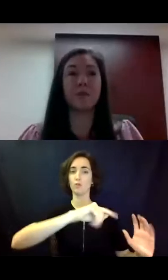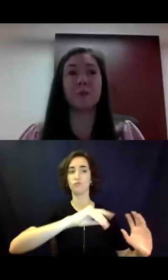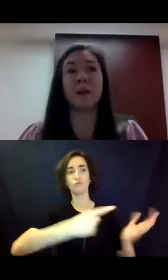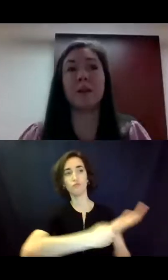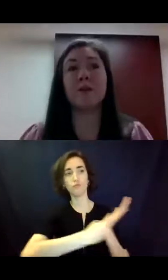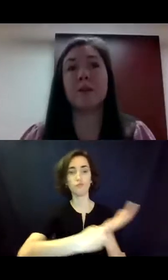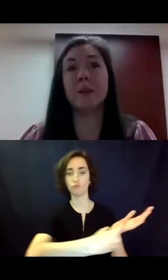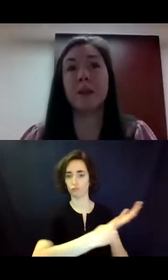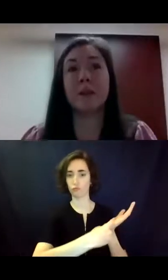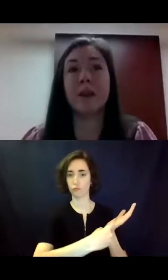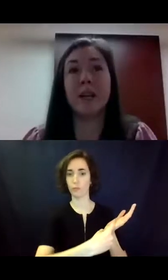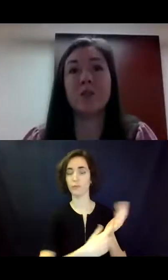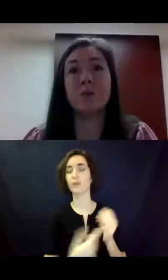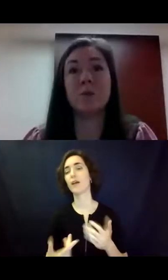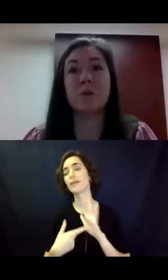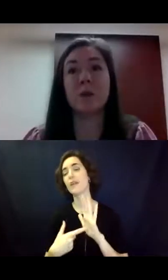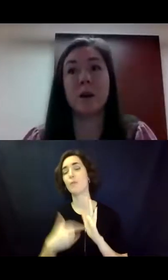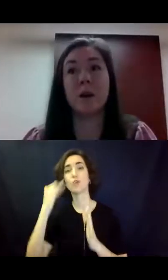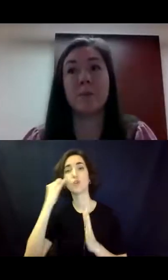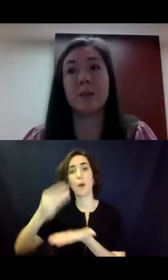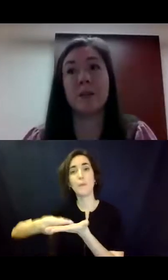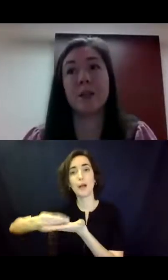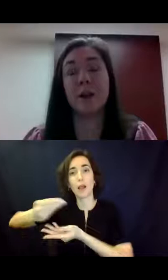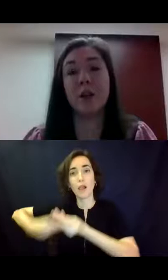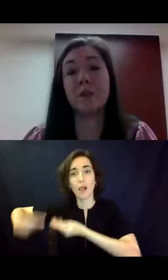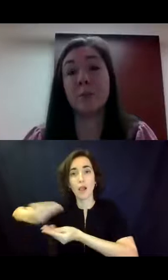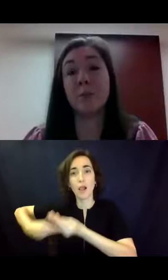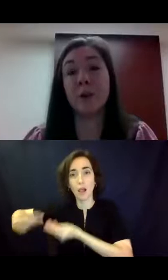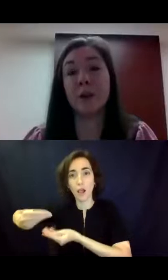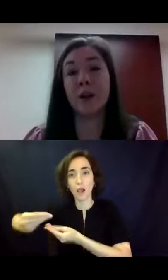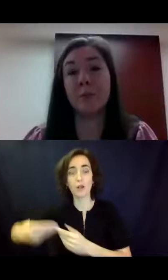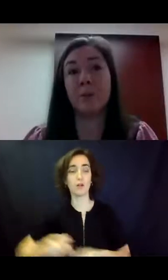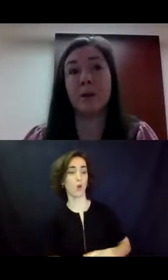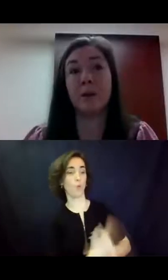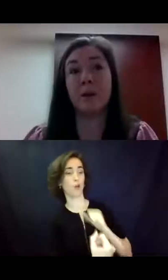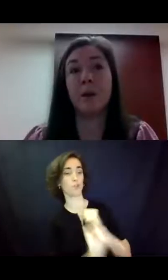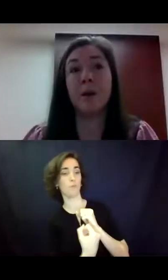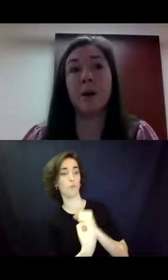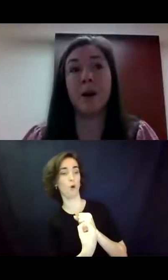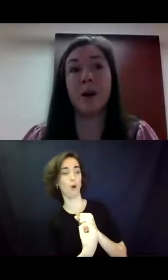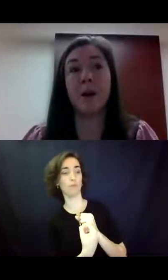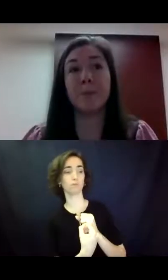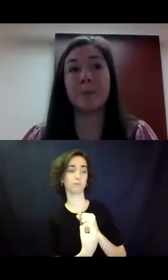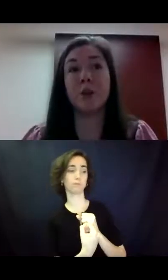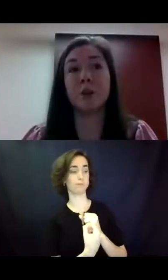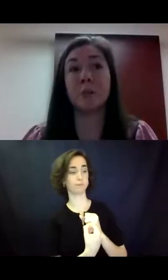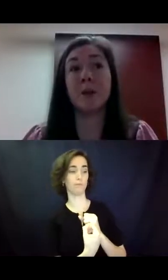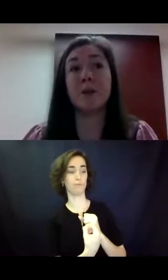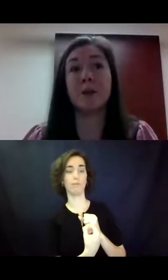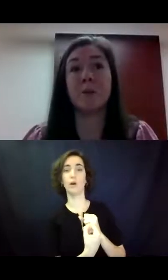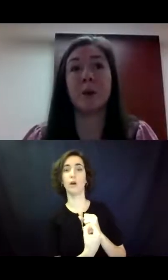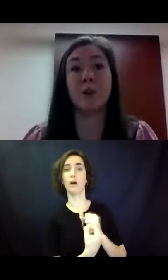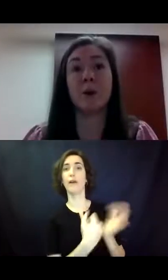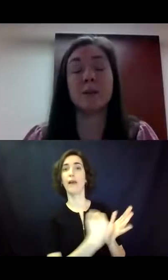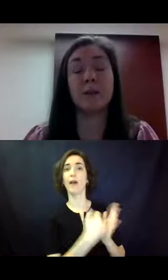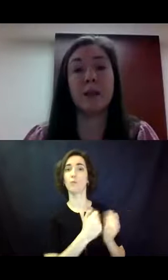especially if you're looking at, uh, financials, um, and say you have another supporter to help you with, um, you know, your peers,